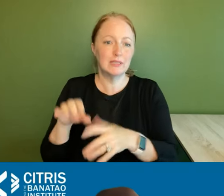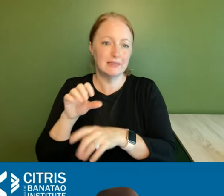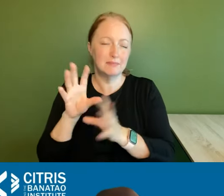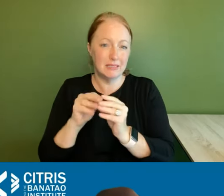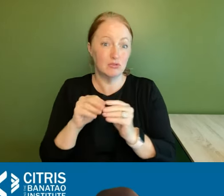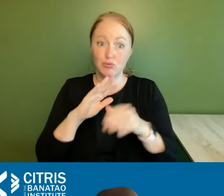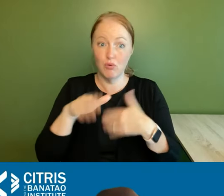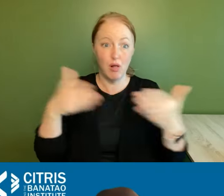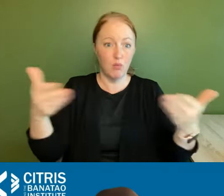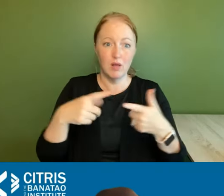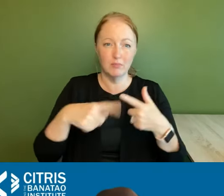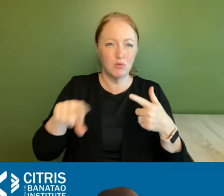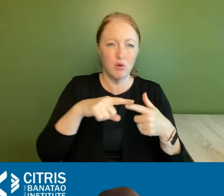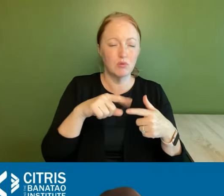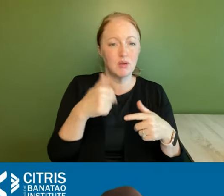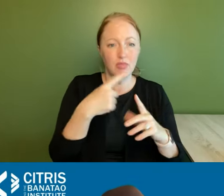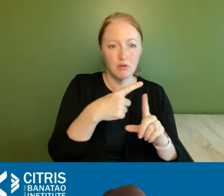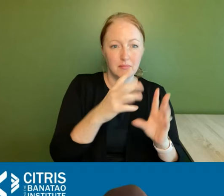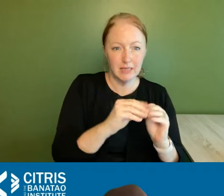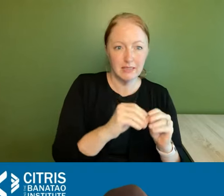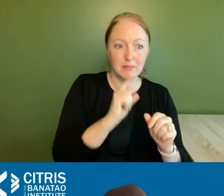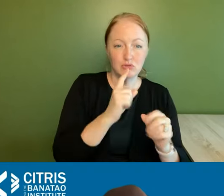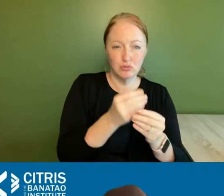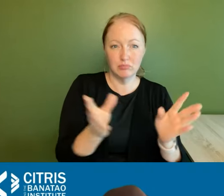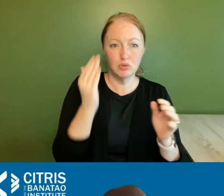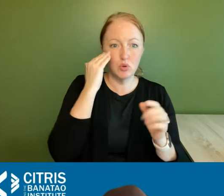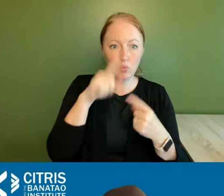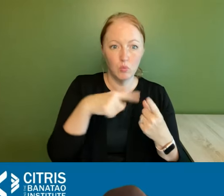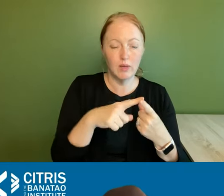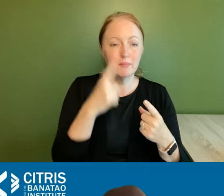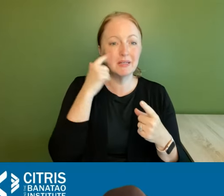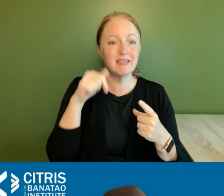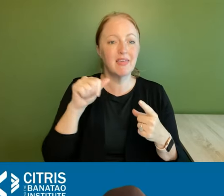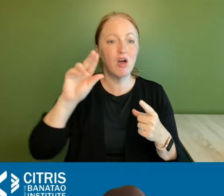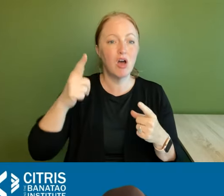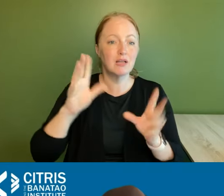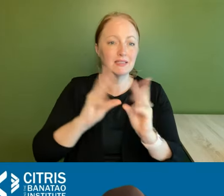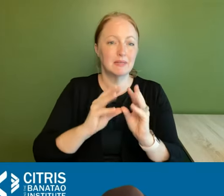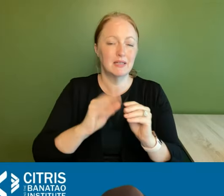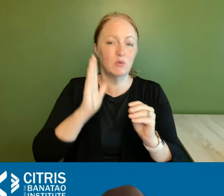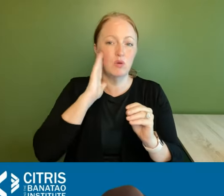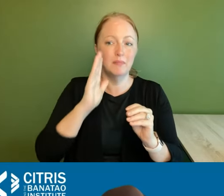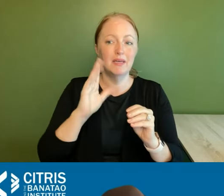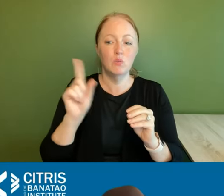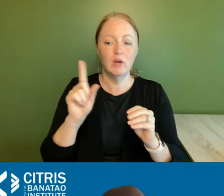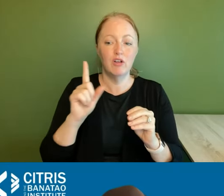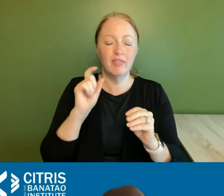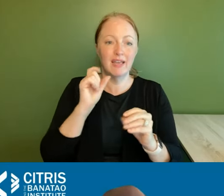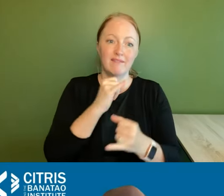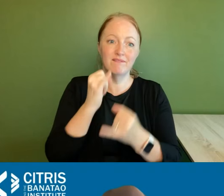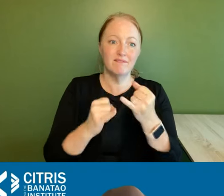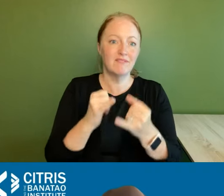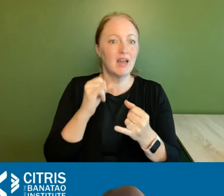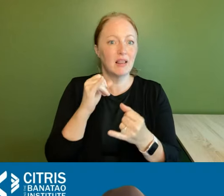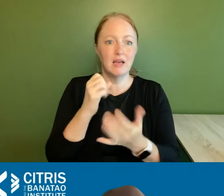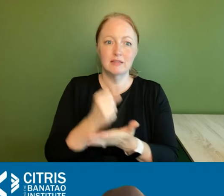to those meetings and we will make sure that you all know about it because that august meeting will essentially be the place where they can finalize and